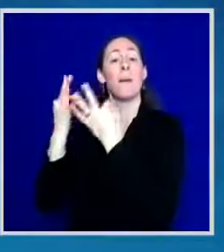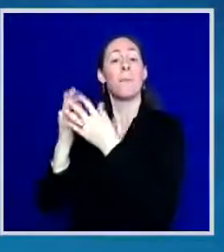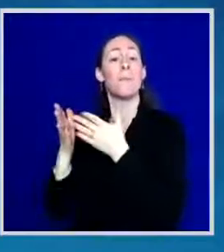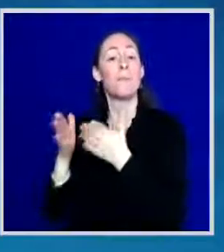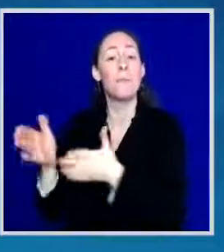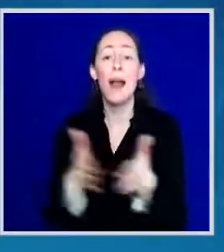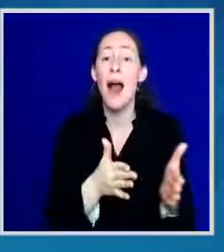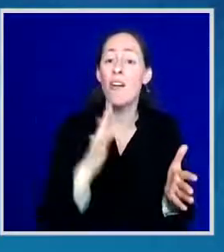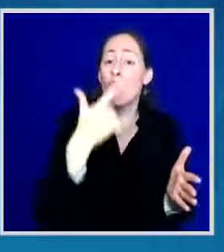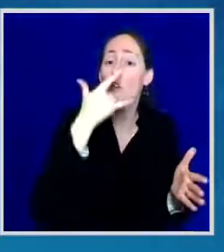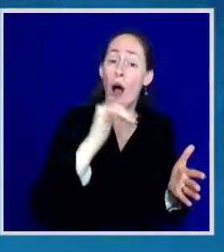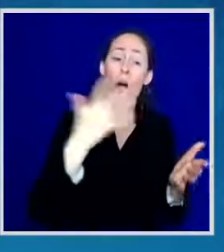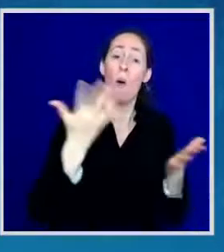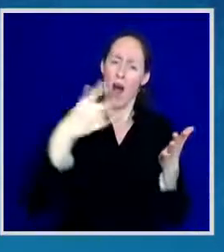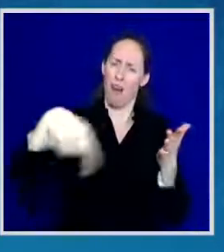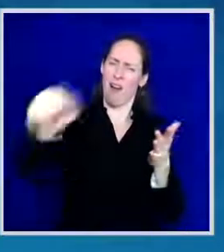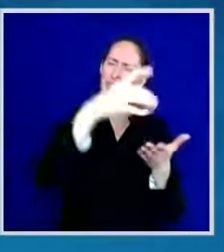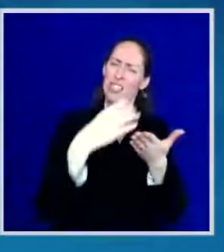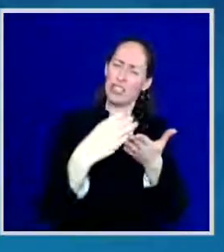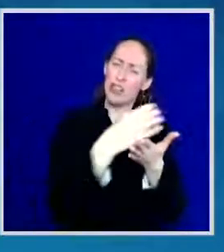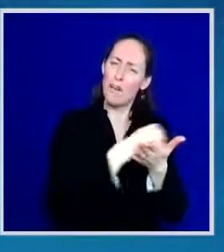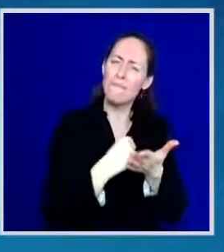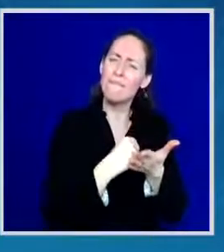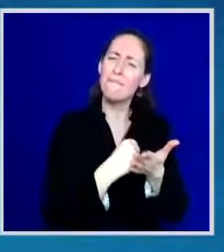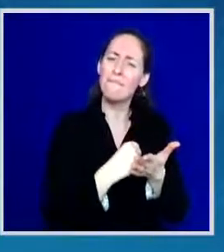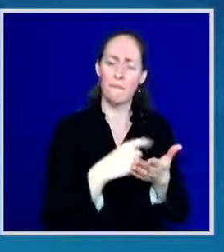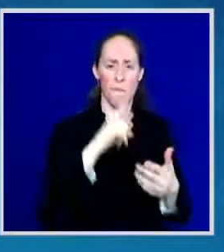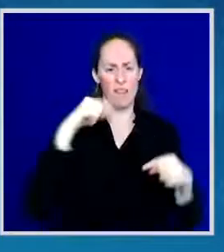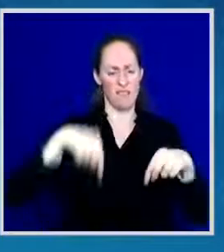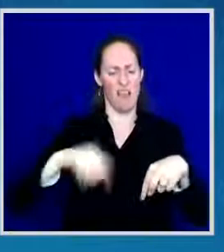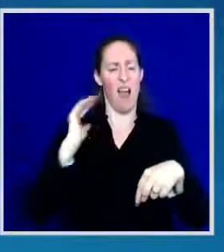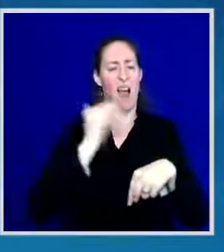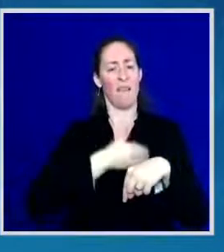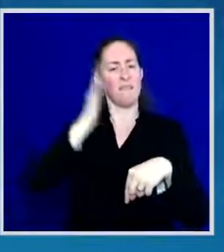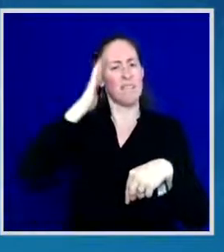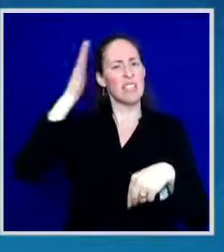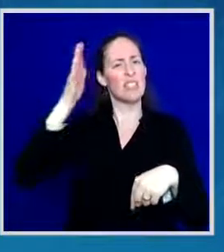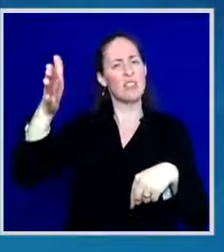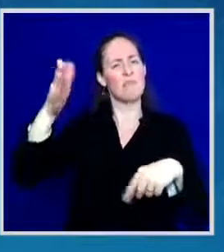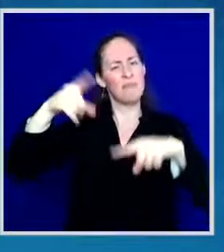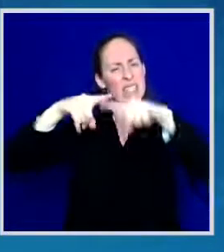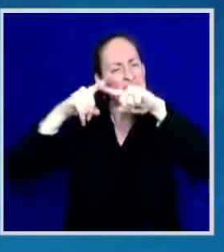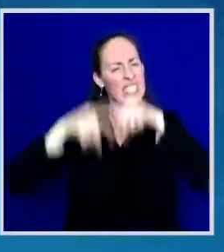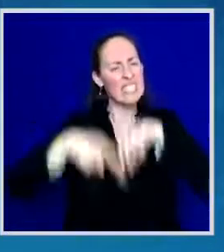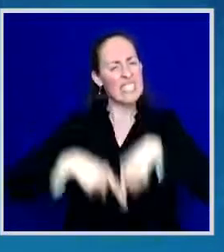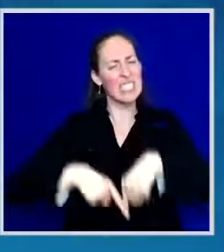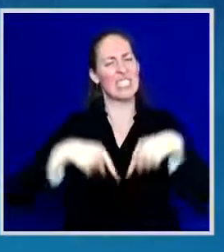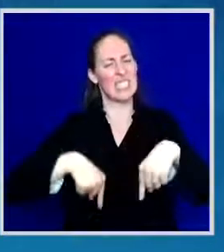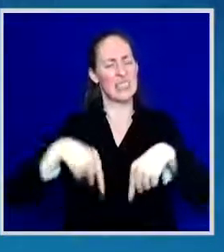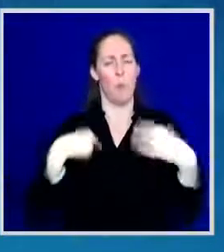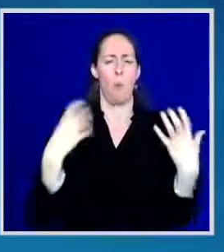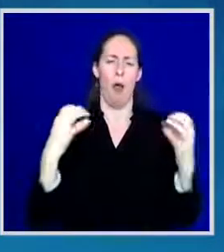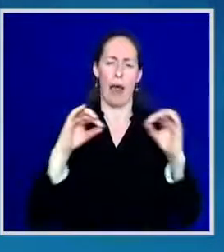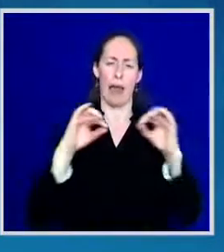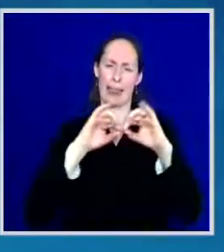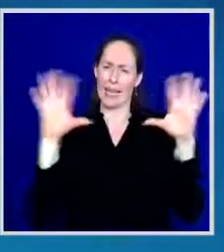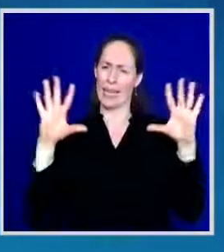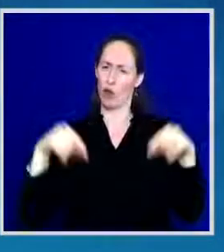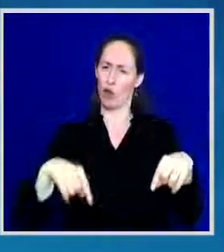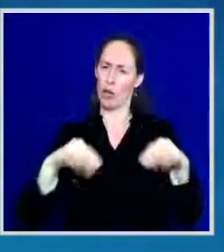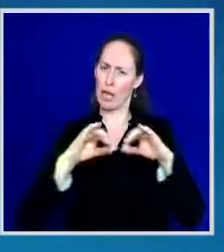depends on. And we must also be clear eyed. These last 100 days